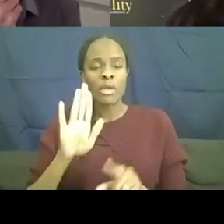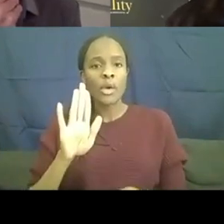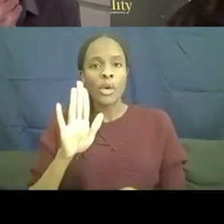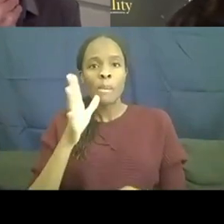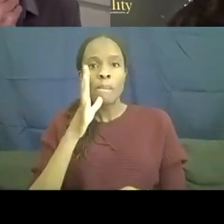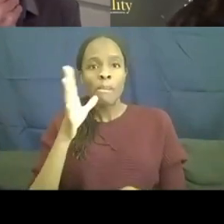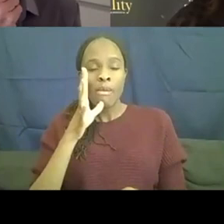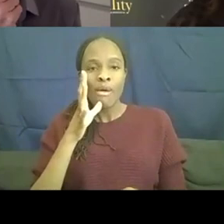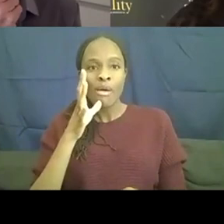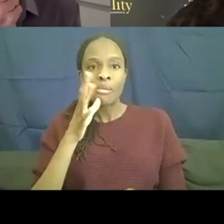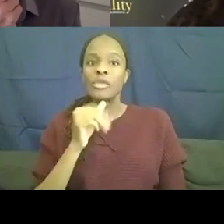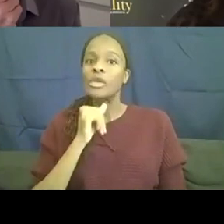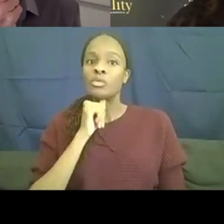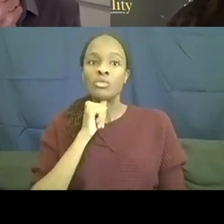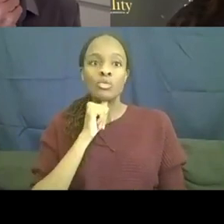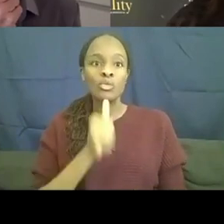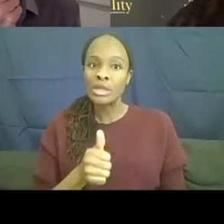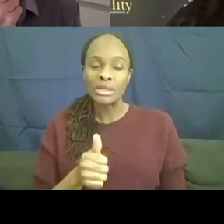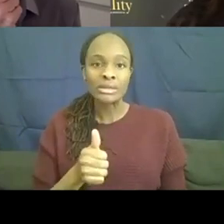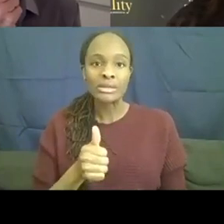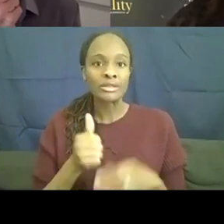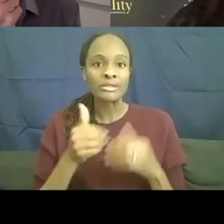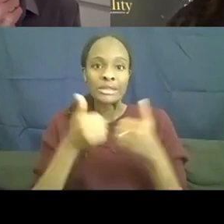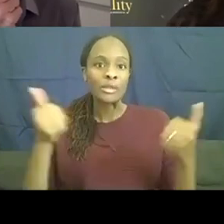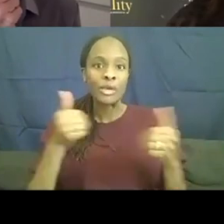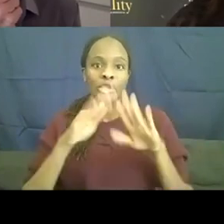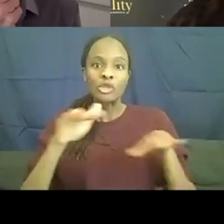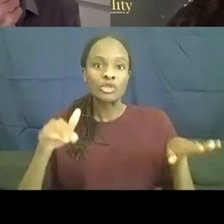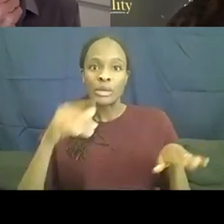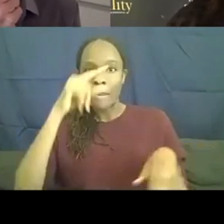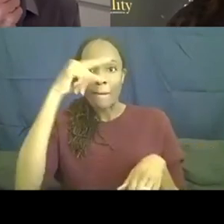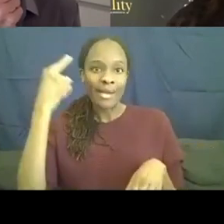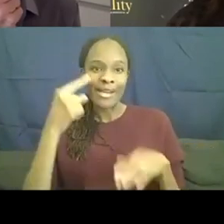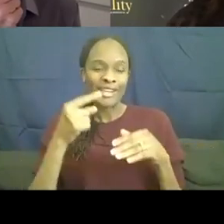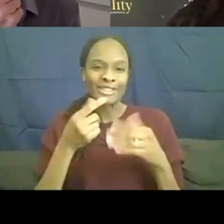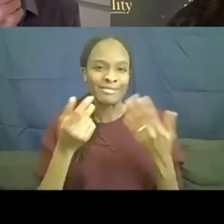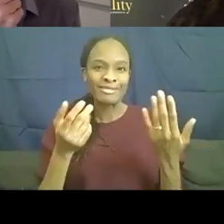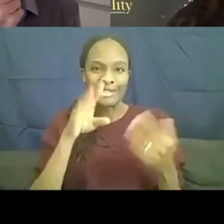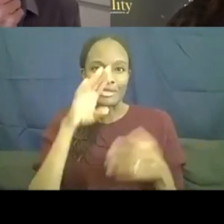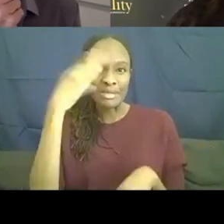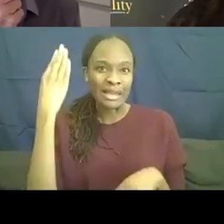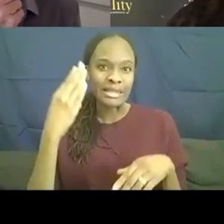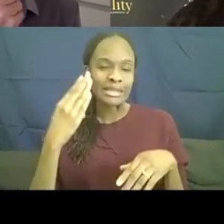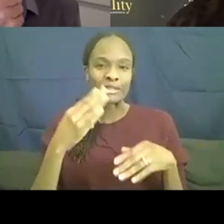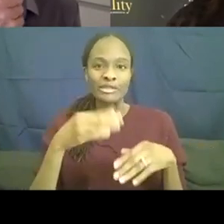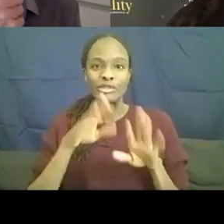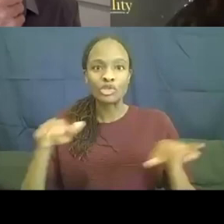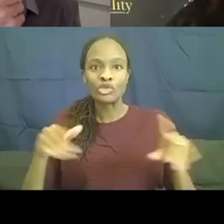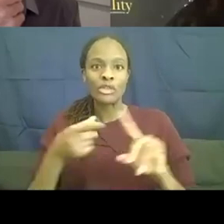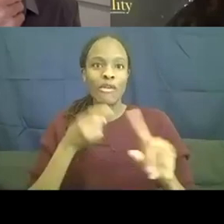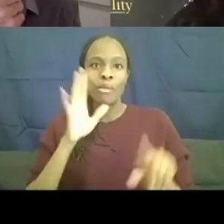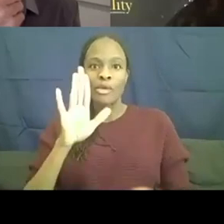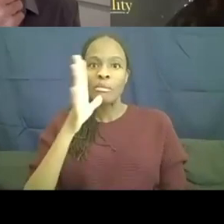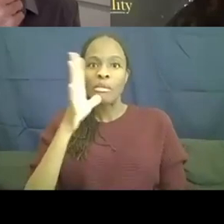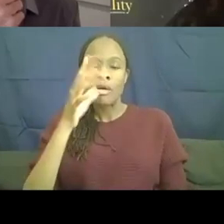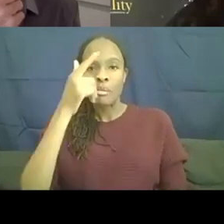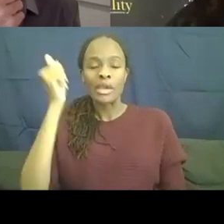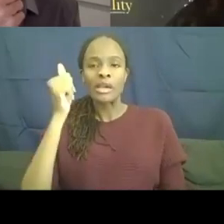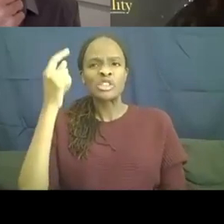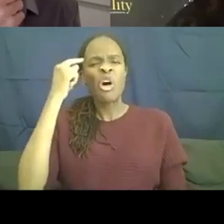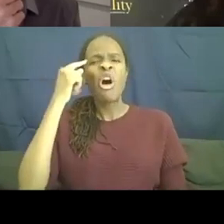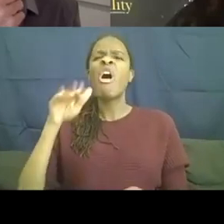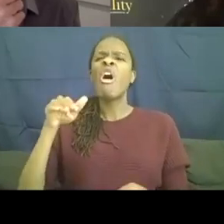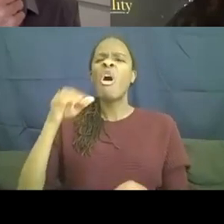from their refrigerator mothers because the black children were automatically mentally retarded. They didn't have autism. Only